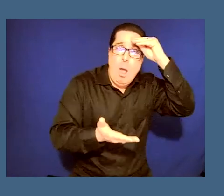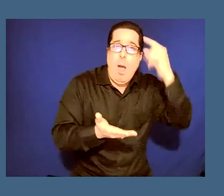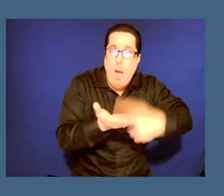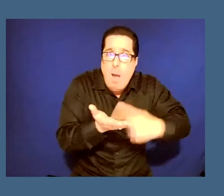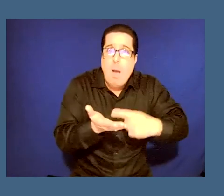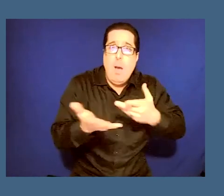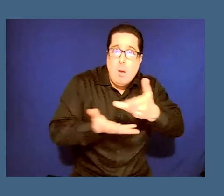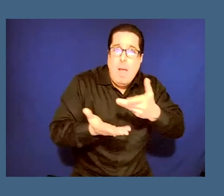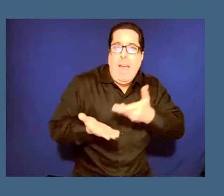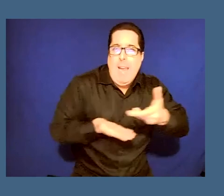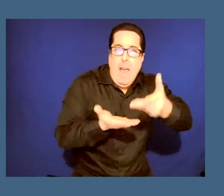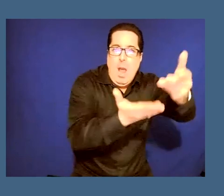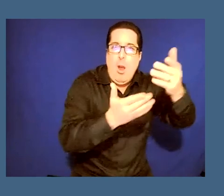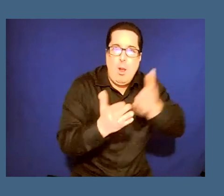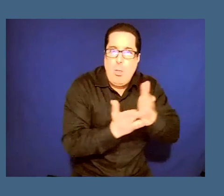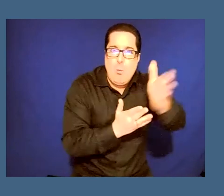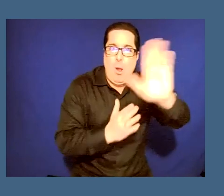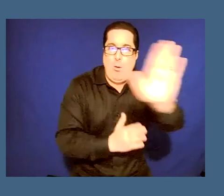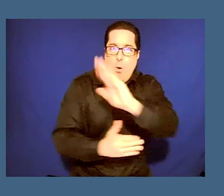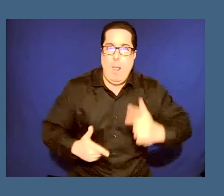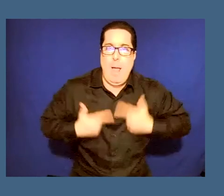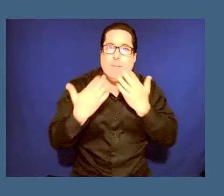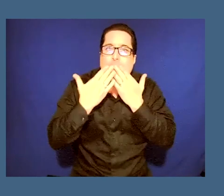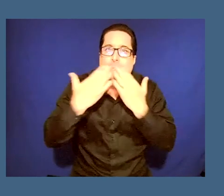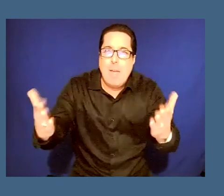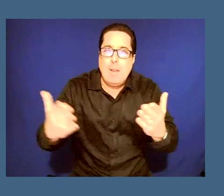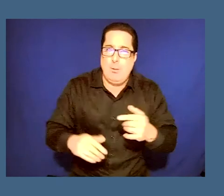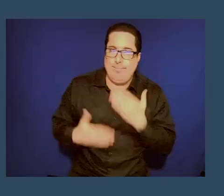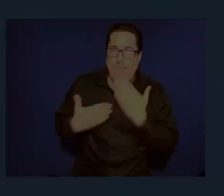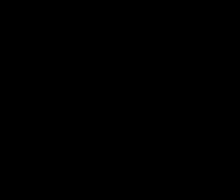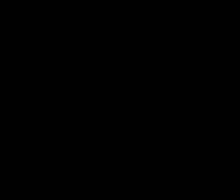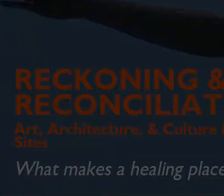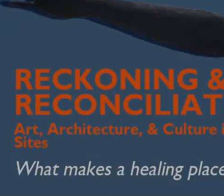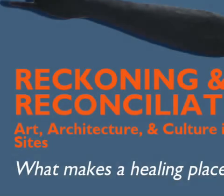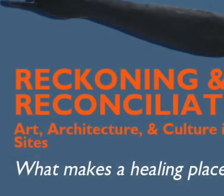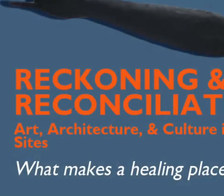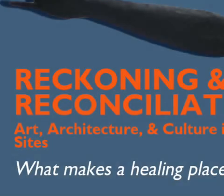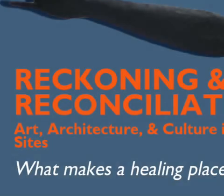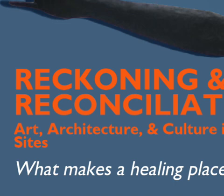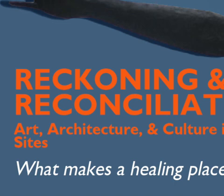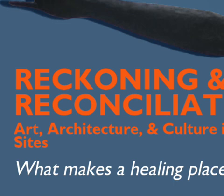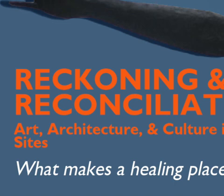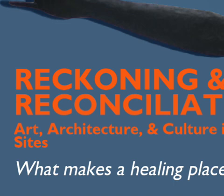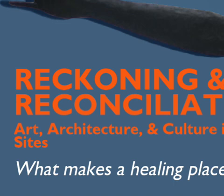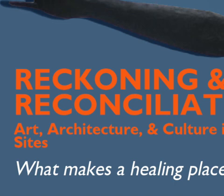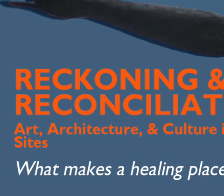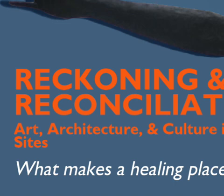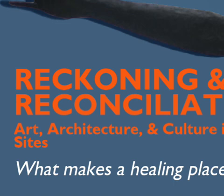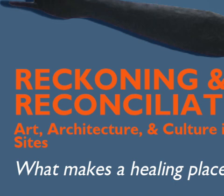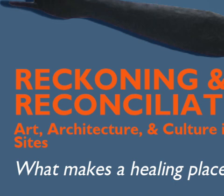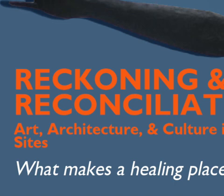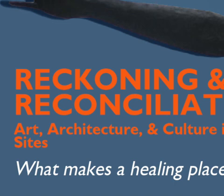as you go through your lives thank you thank you so you you